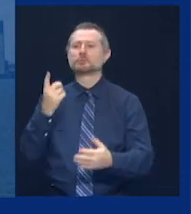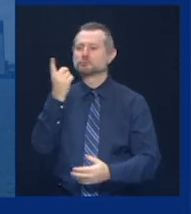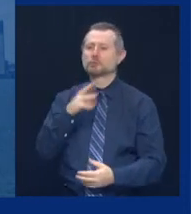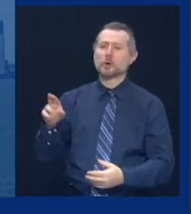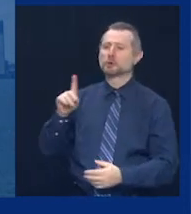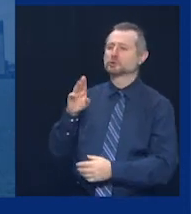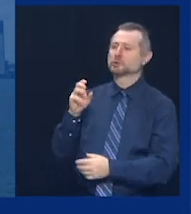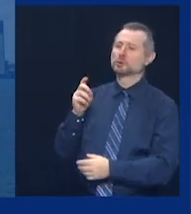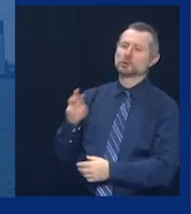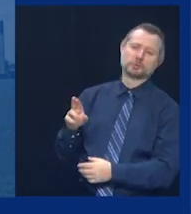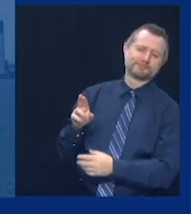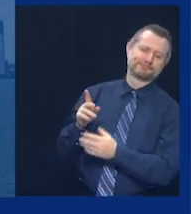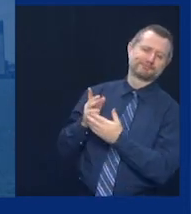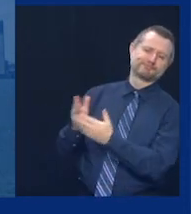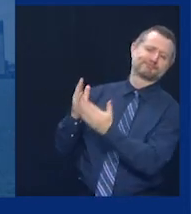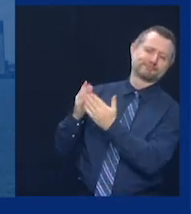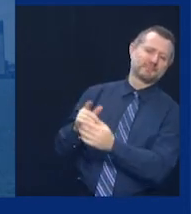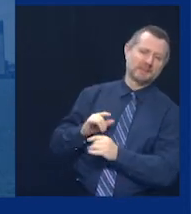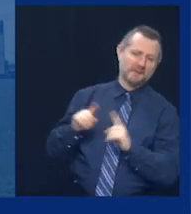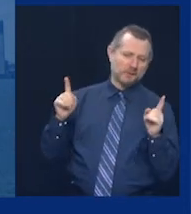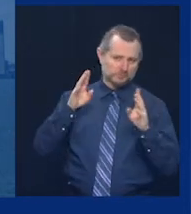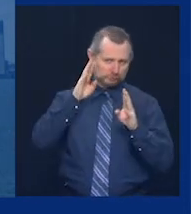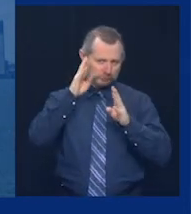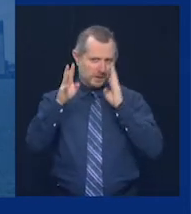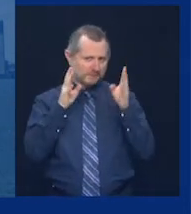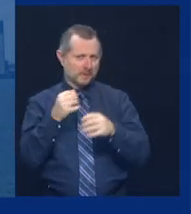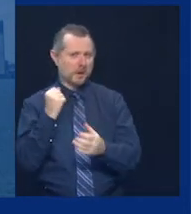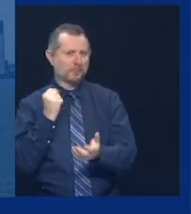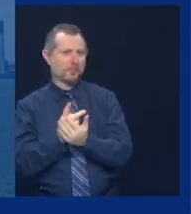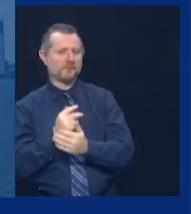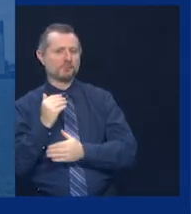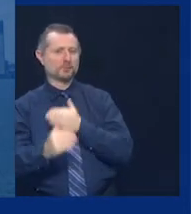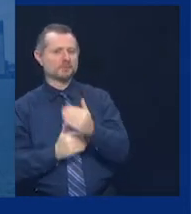I think that was a creative outcome to that waiver request.